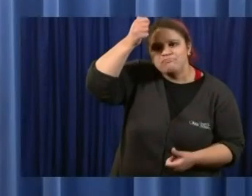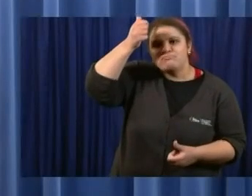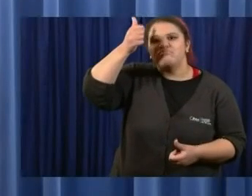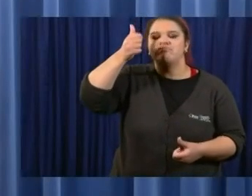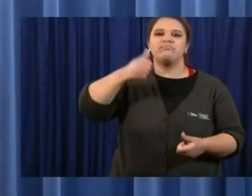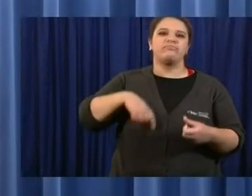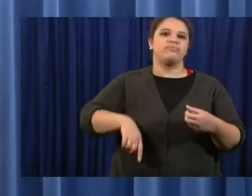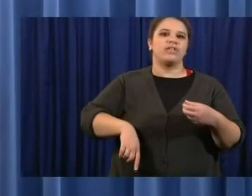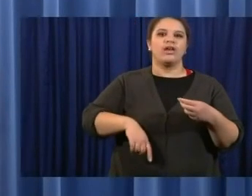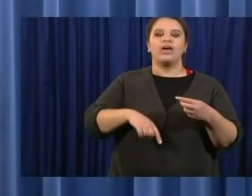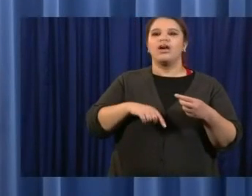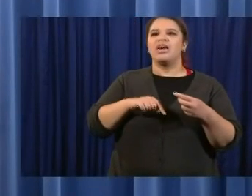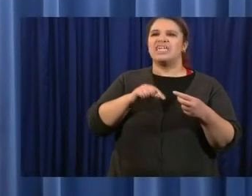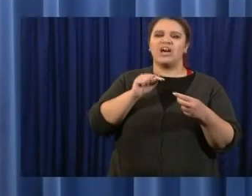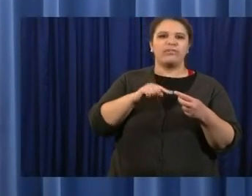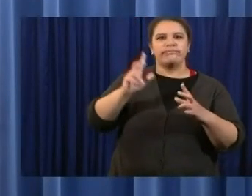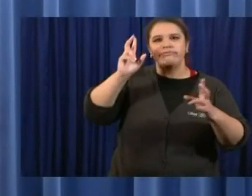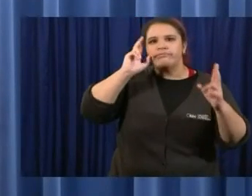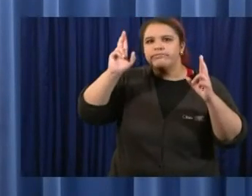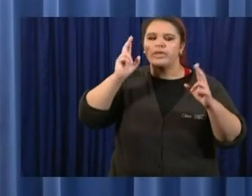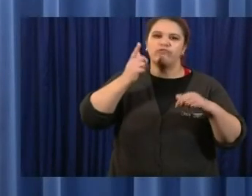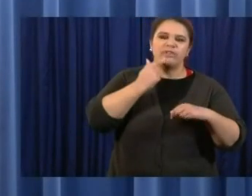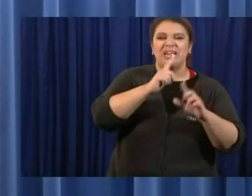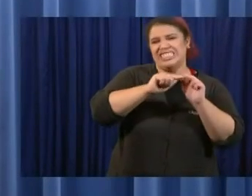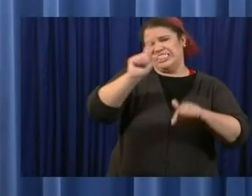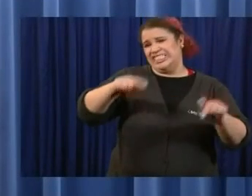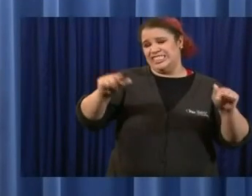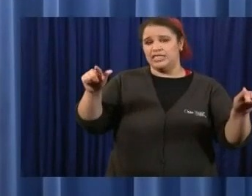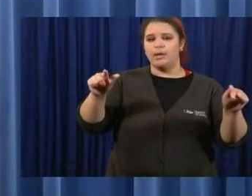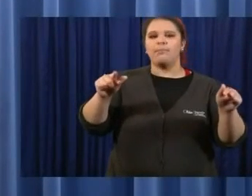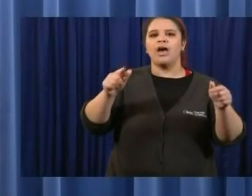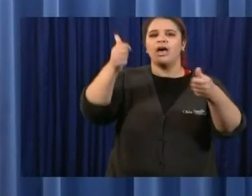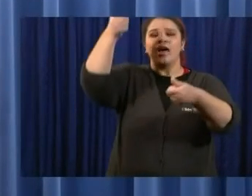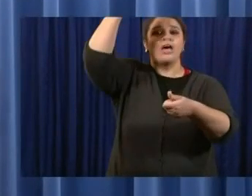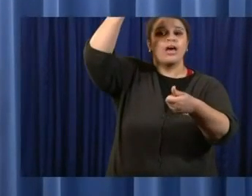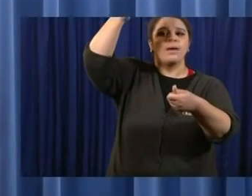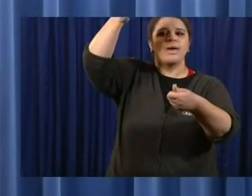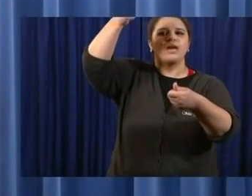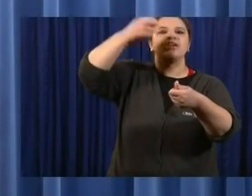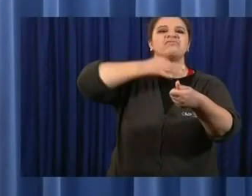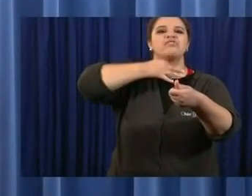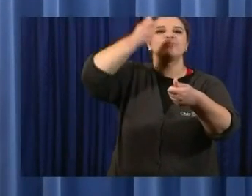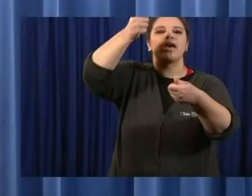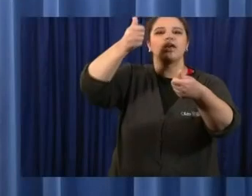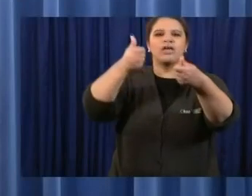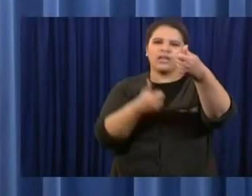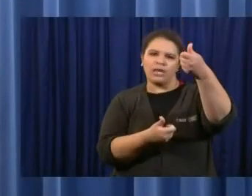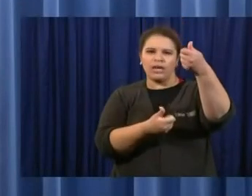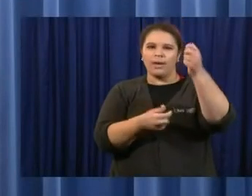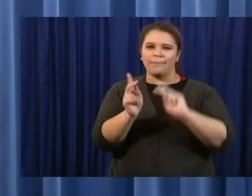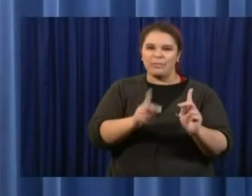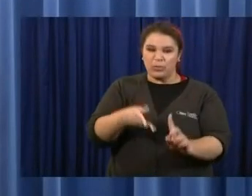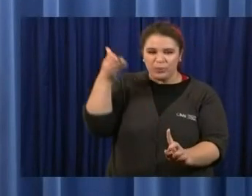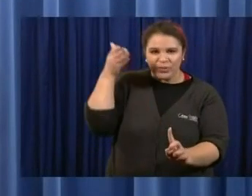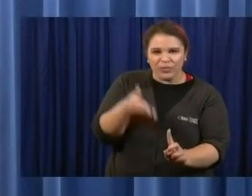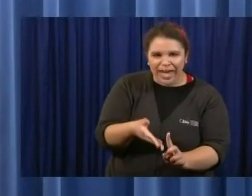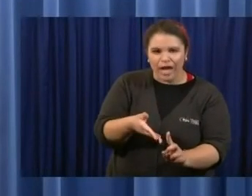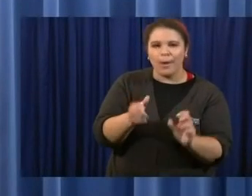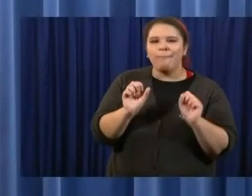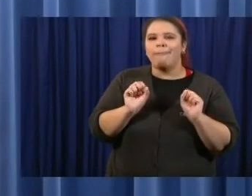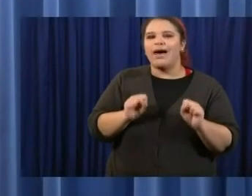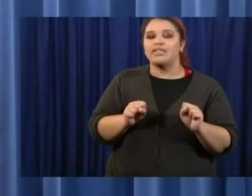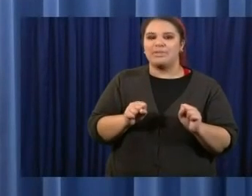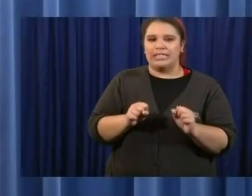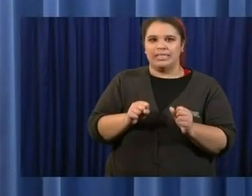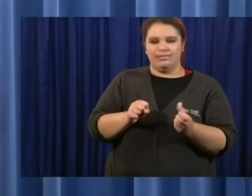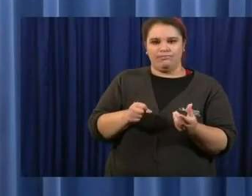Are there any lower level employees, the people who are going to be touching the general public, um, and more exposed and more likely to transmit